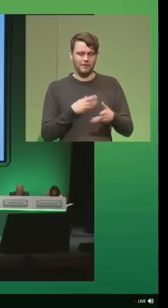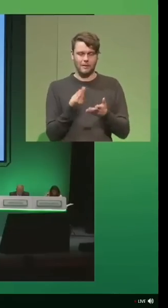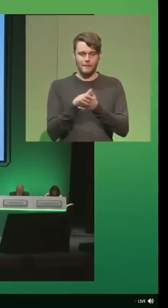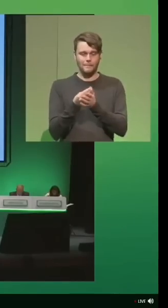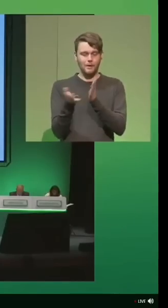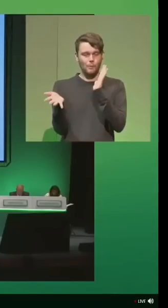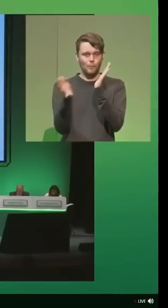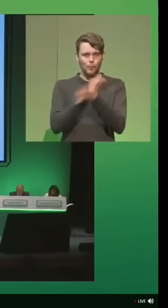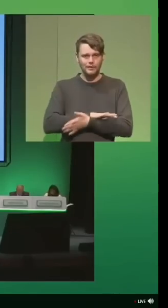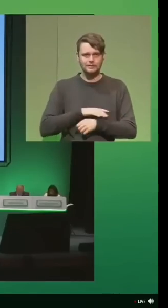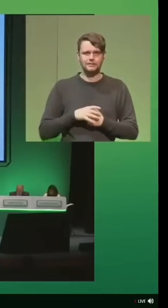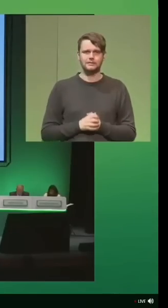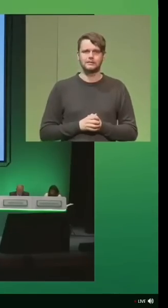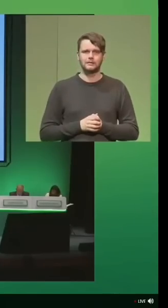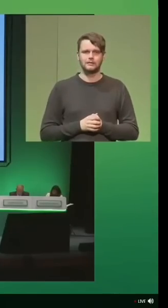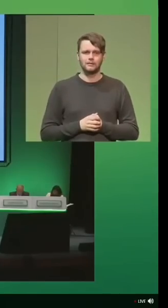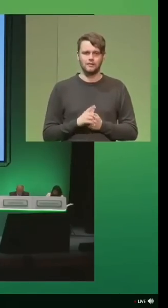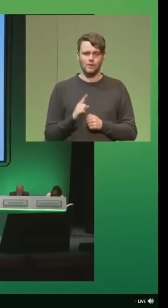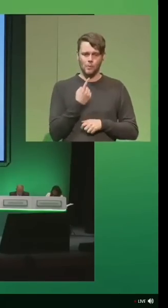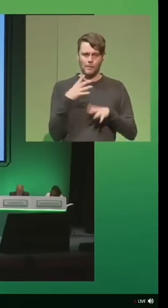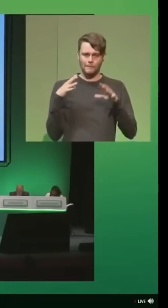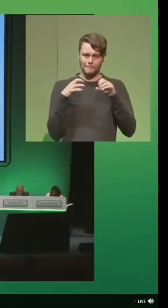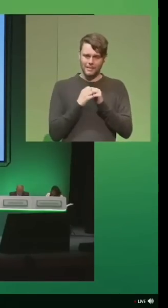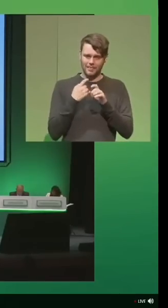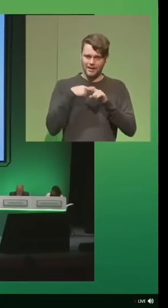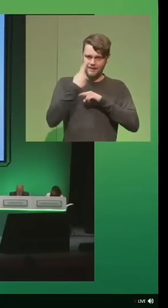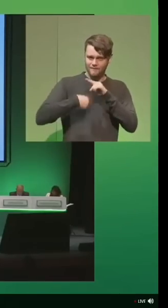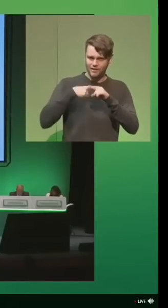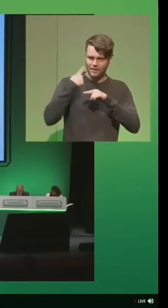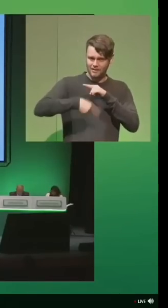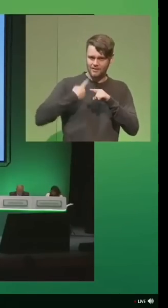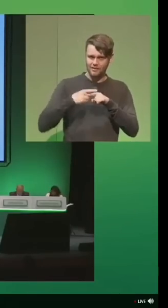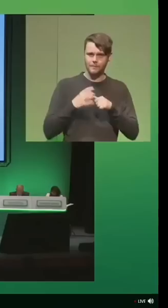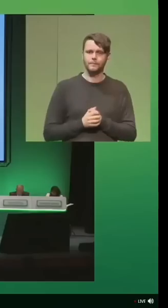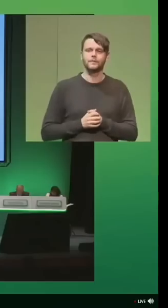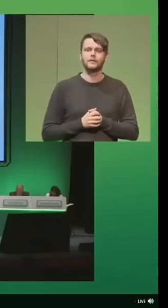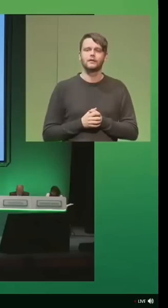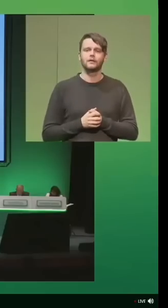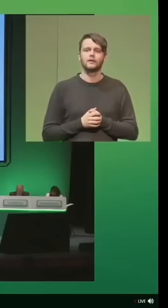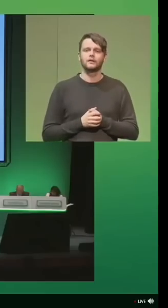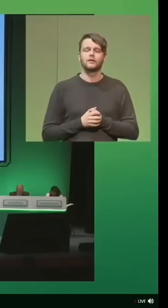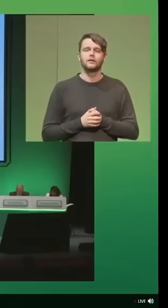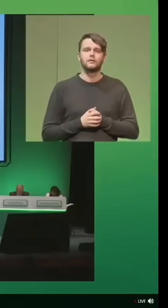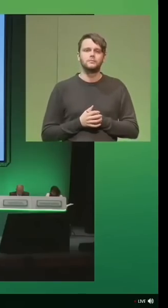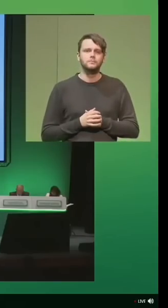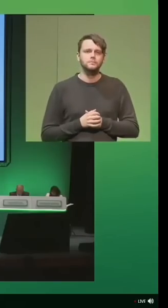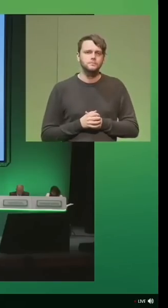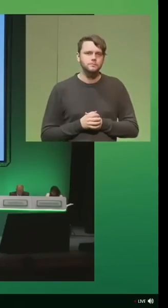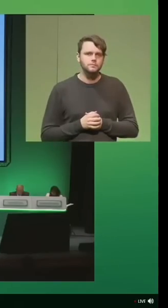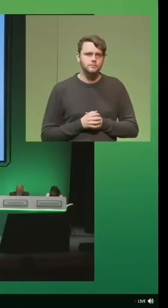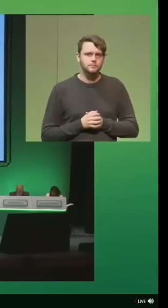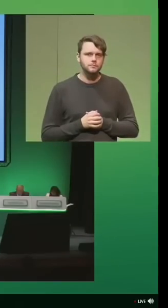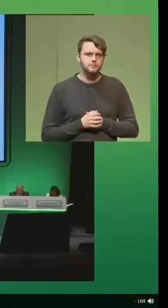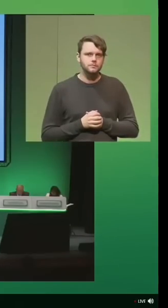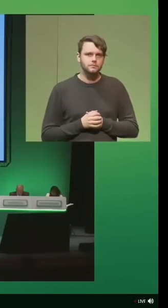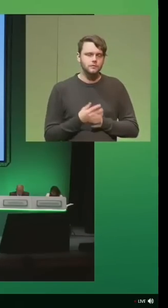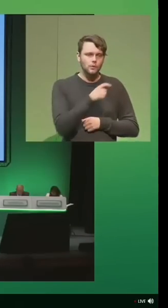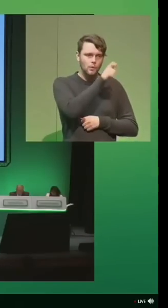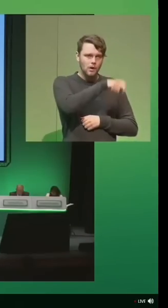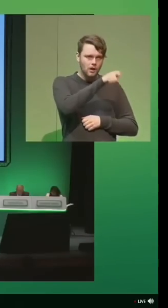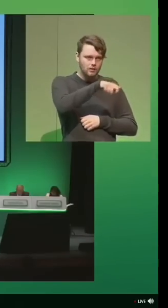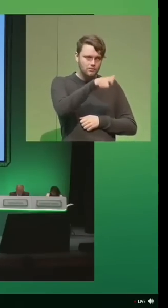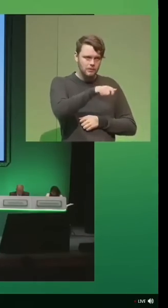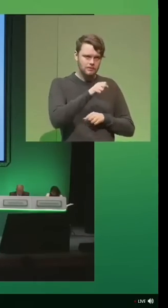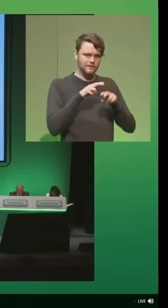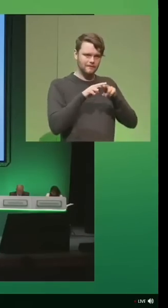wasted, said to be a billion pounds a year. Your victims are plentiful. Your customers, families